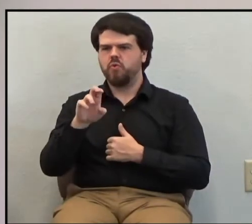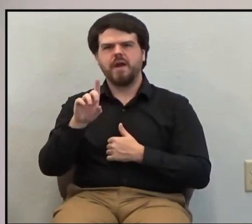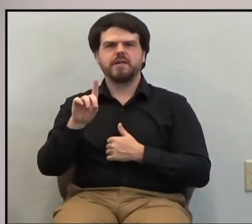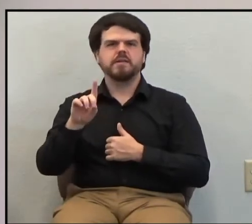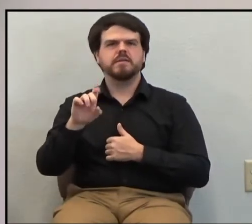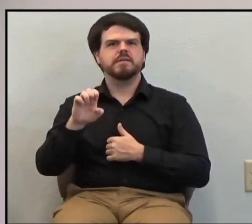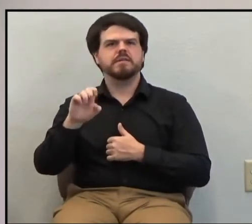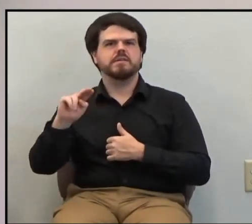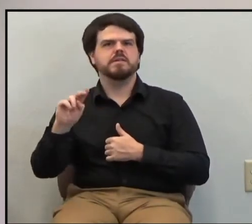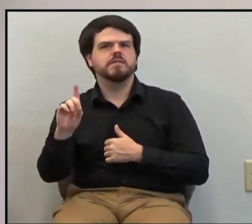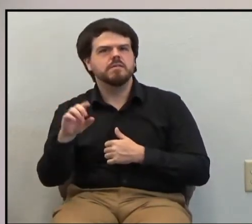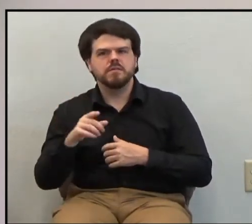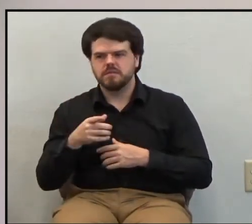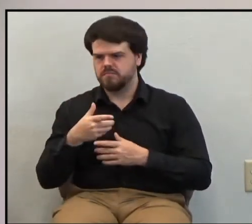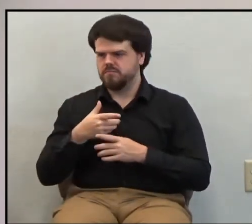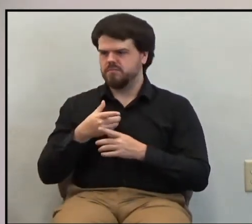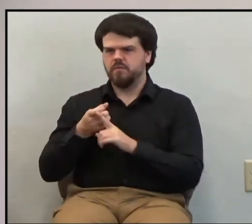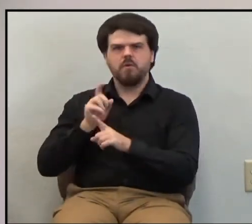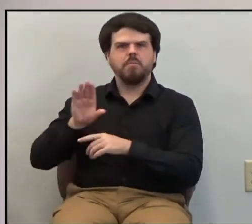by this message.